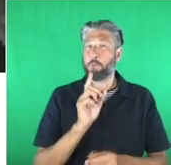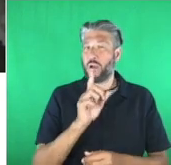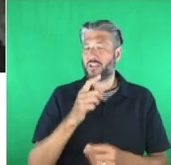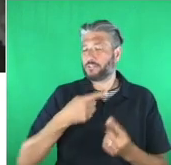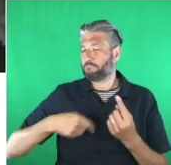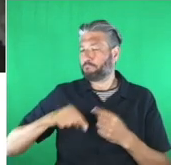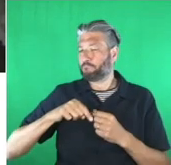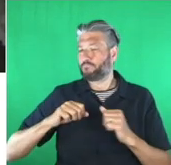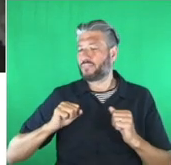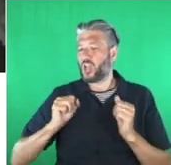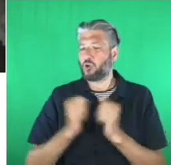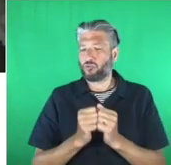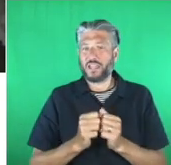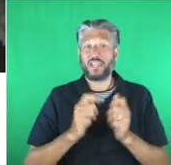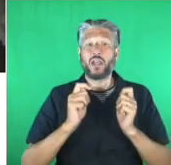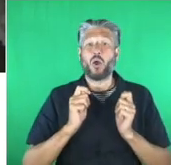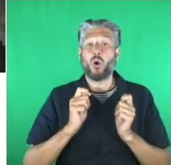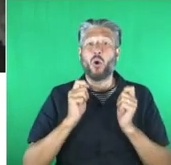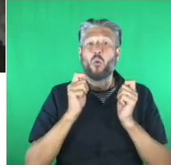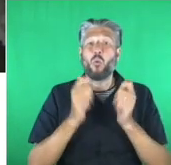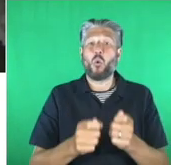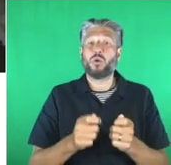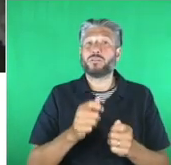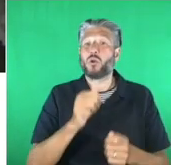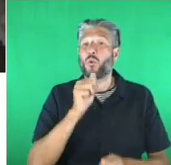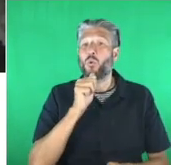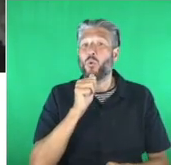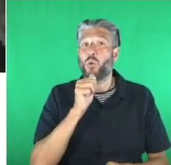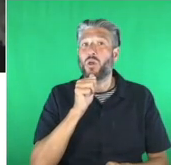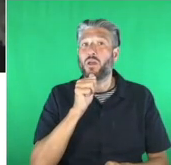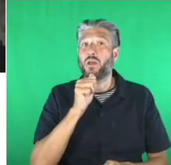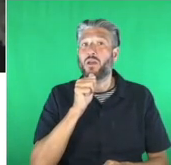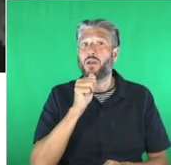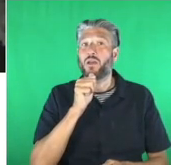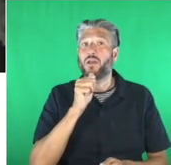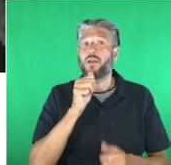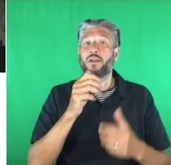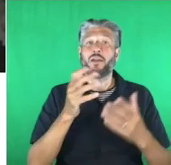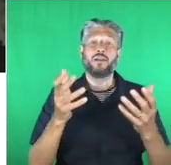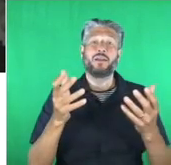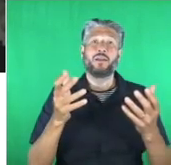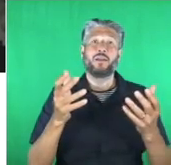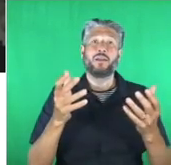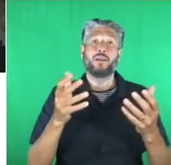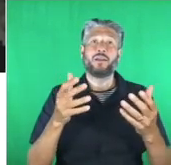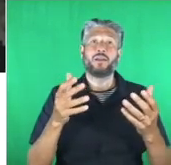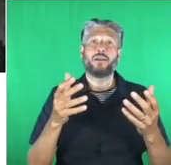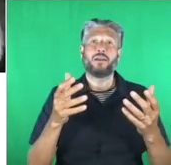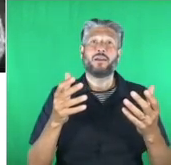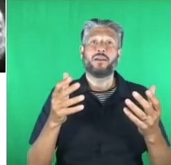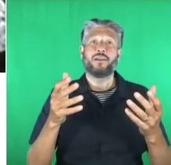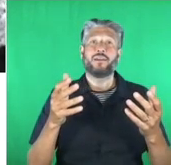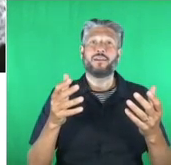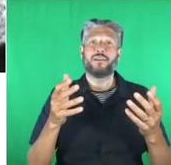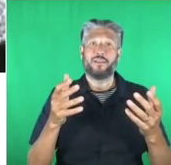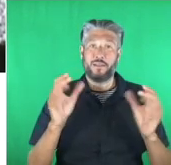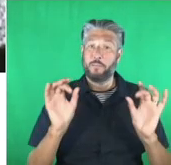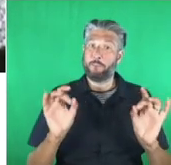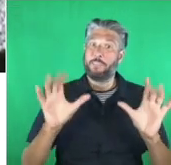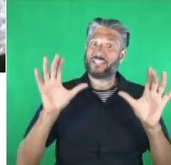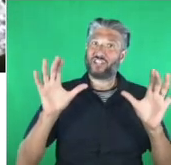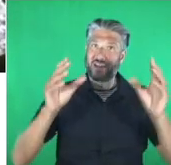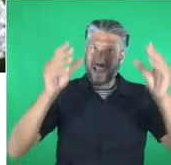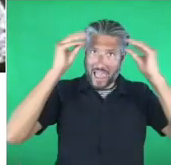tech for good digital health award should be and i'll reveal it out of my magical judging hat